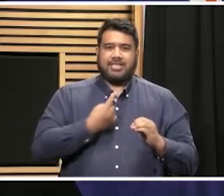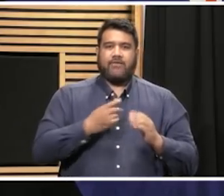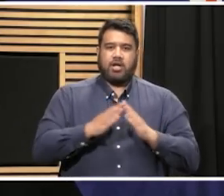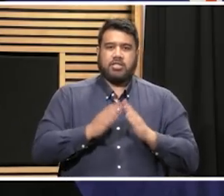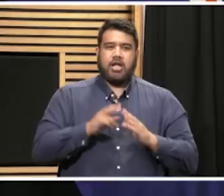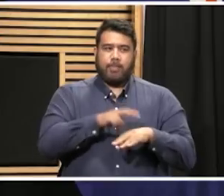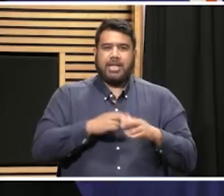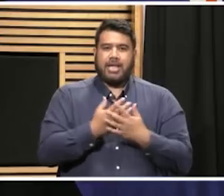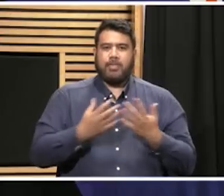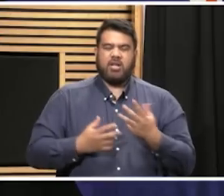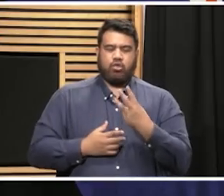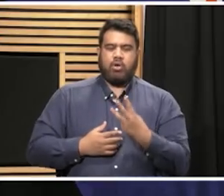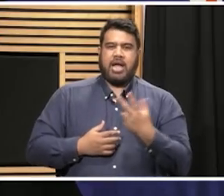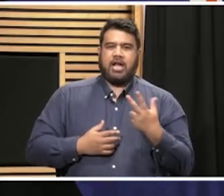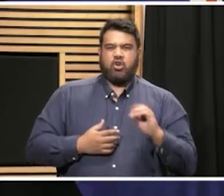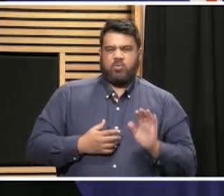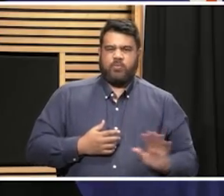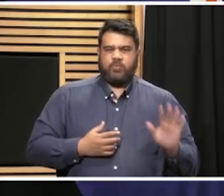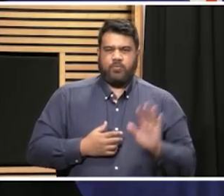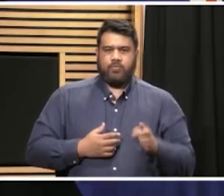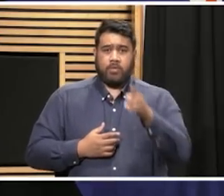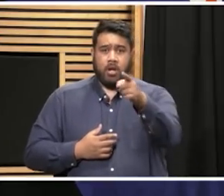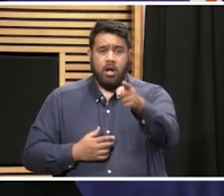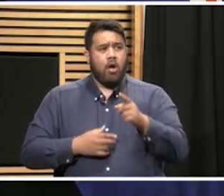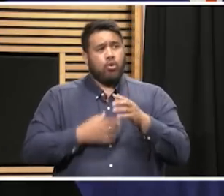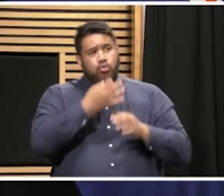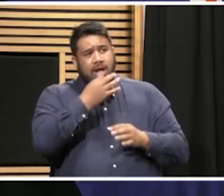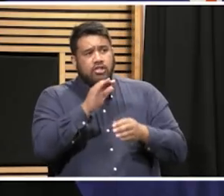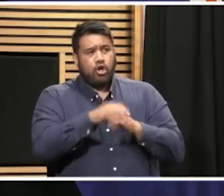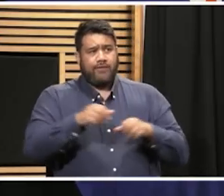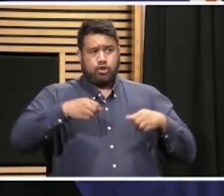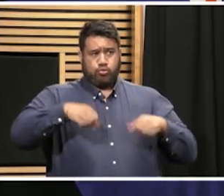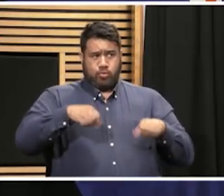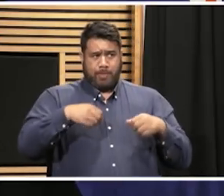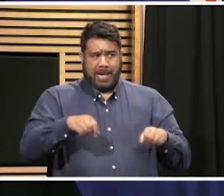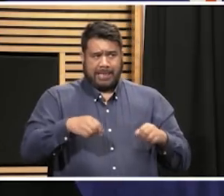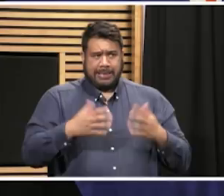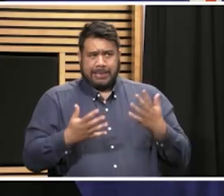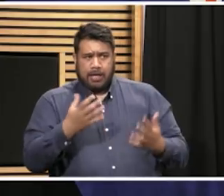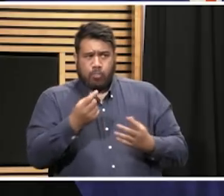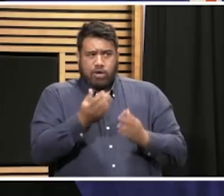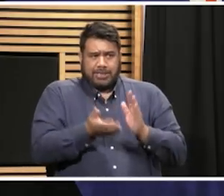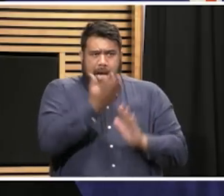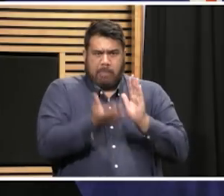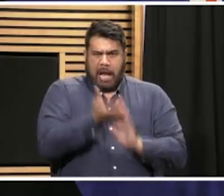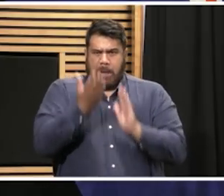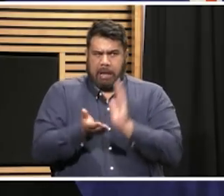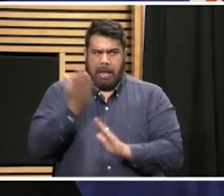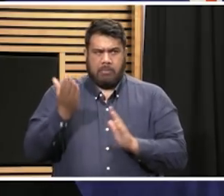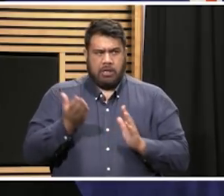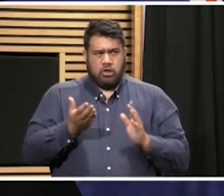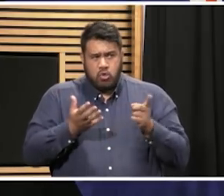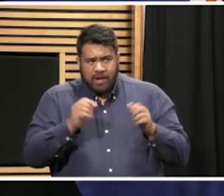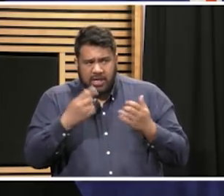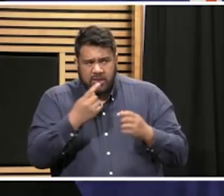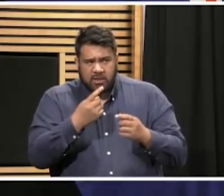the law at the moment? We've been with regard to price gouging. I think you'd need to be more specific and I do know that others will talk to that